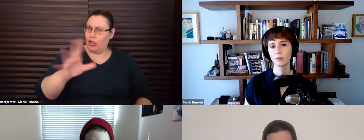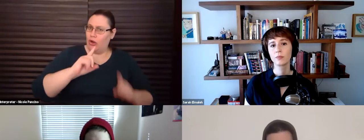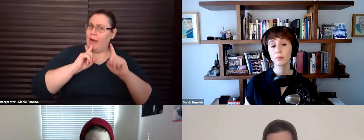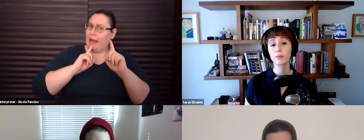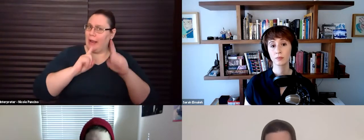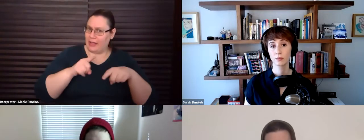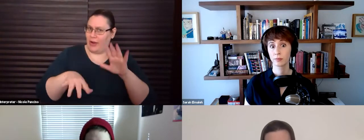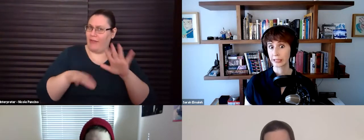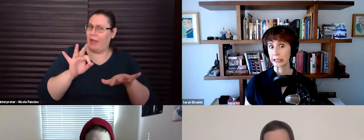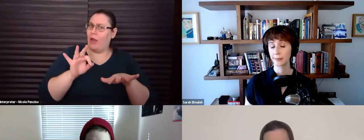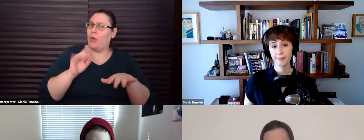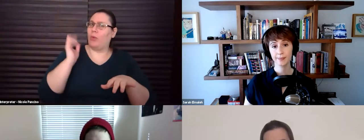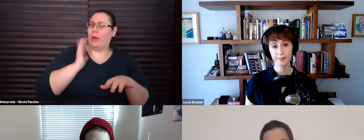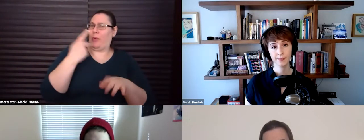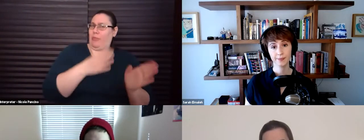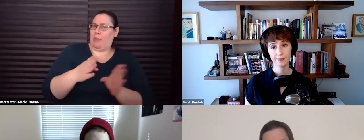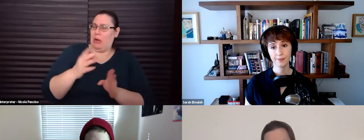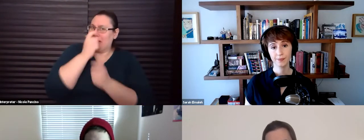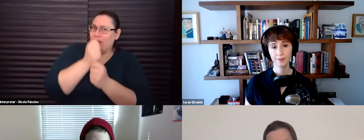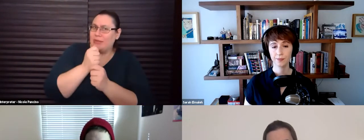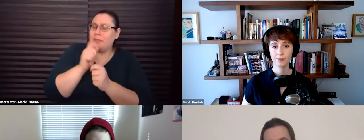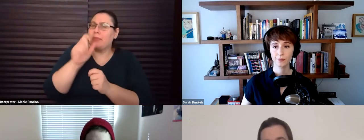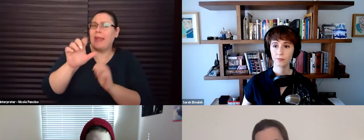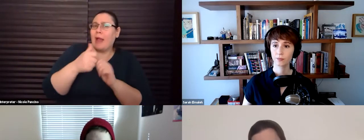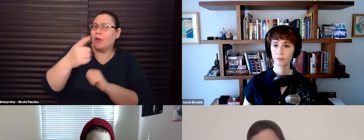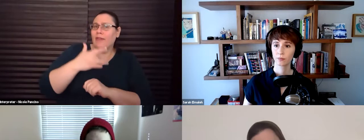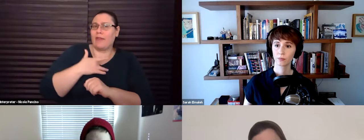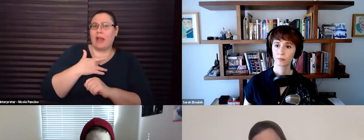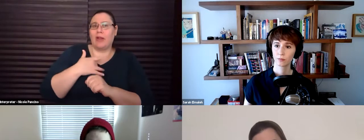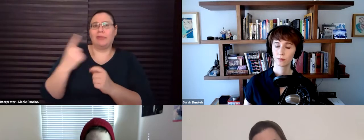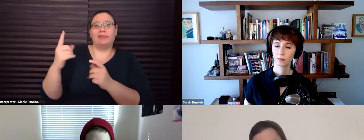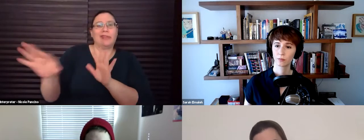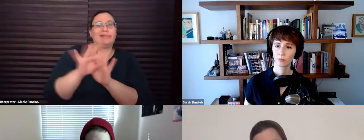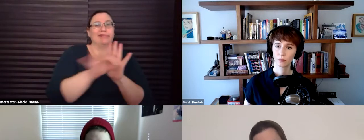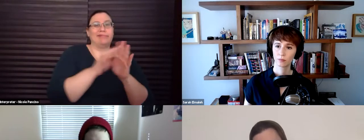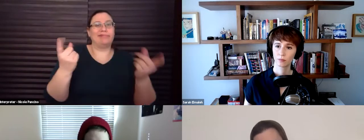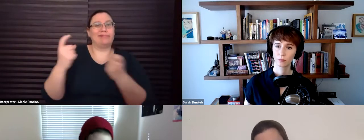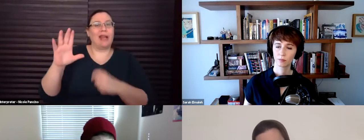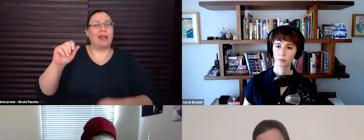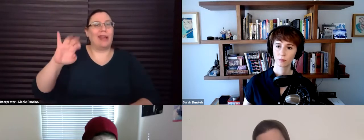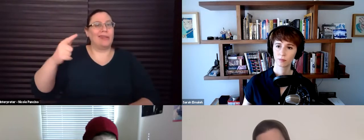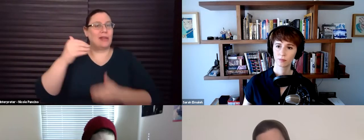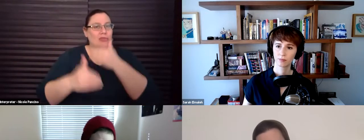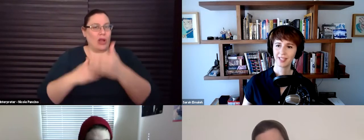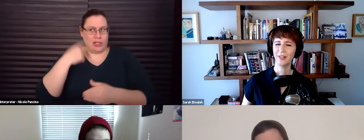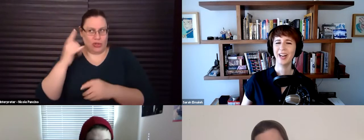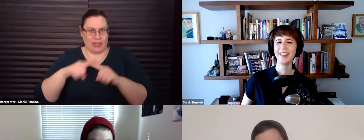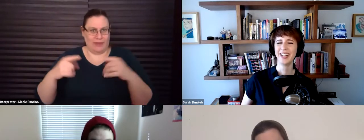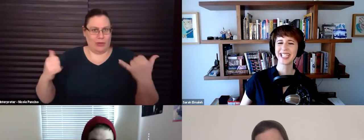preparing pretty interesting, but how, how do you feel that the, um, casting process is, is different during, during this time?